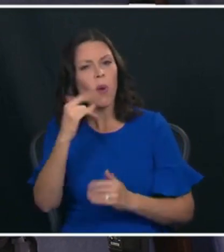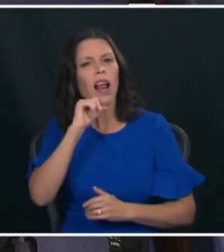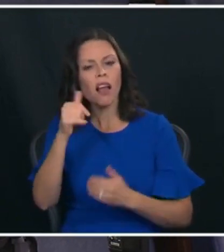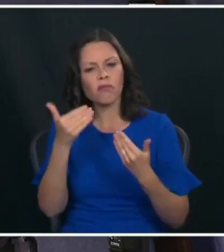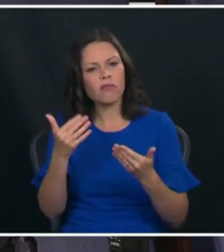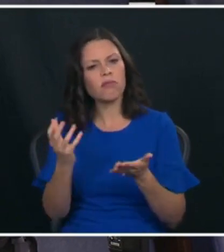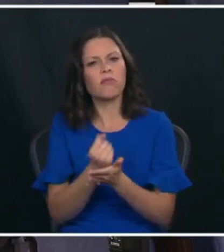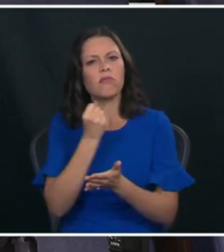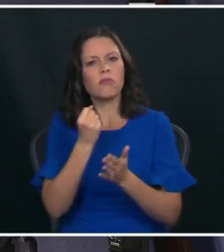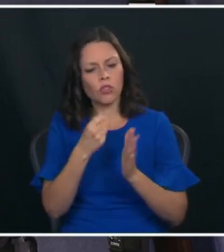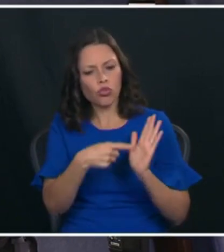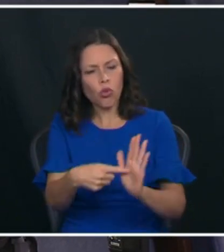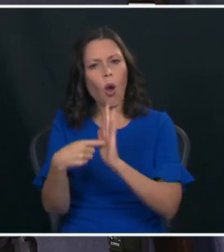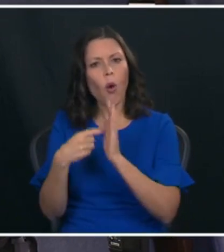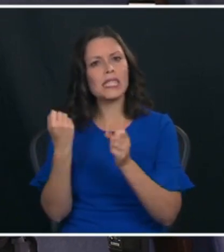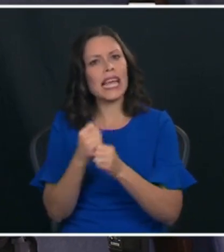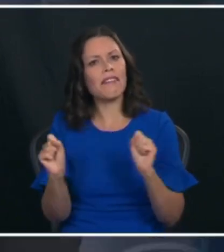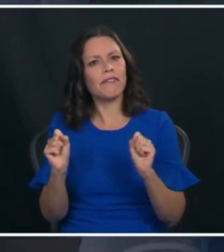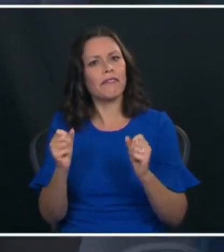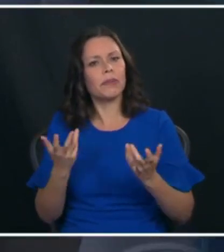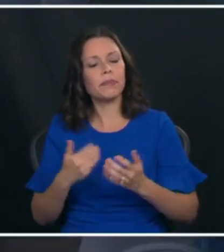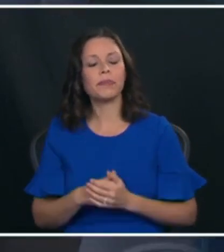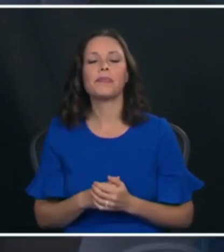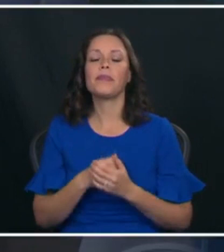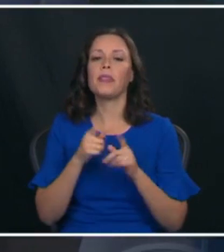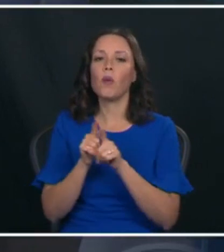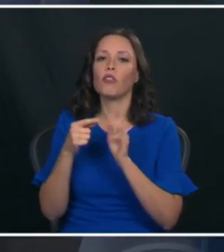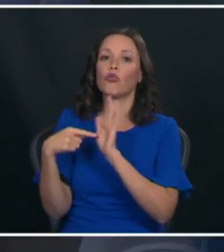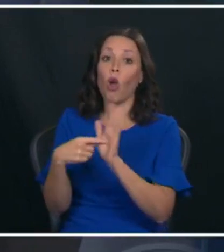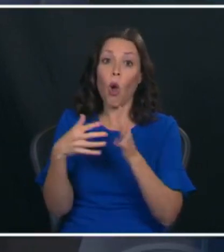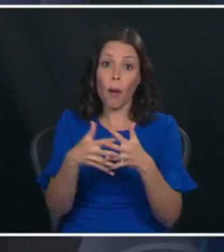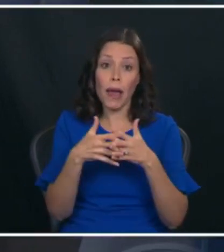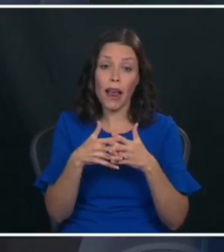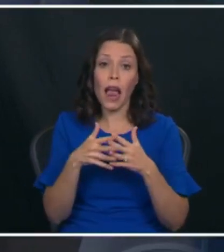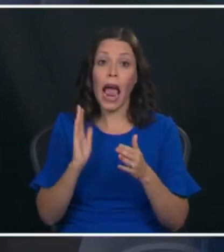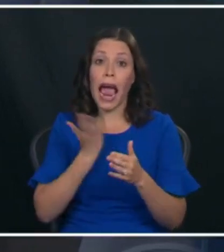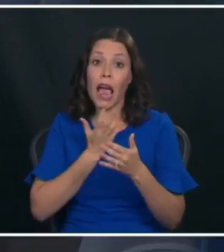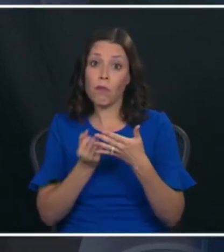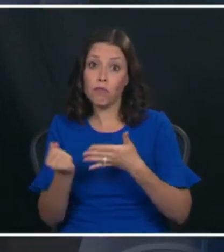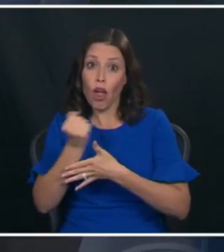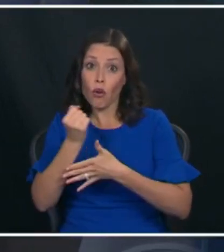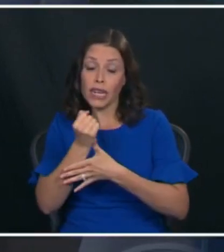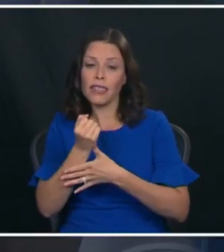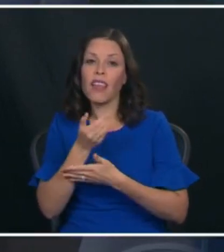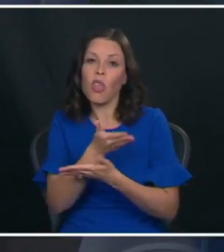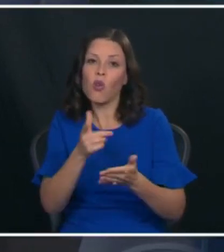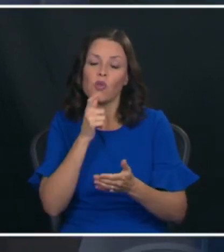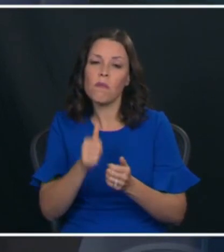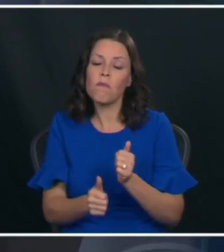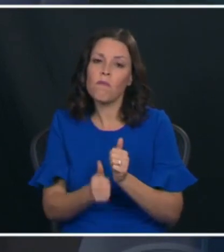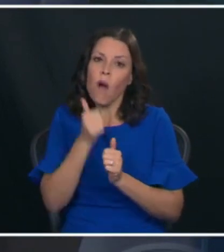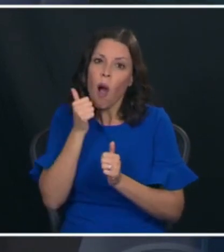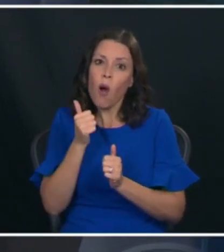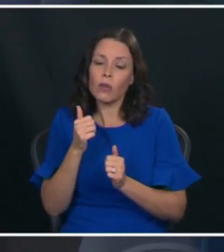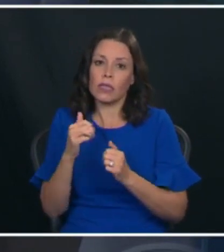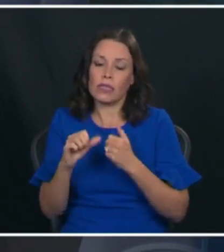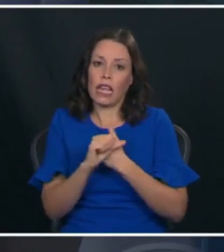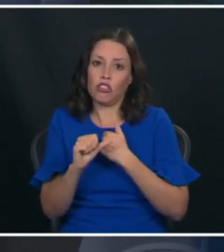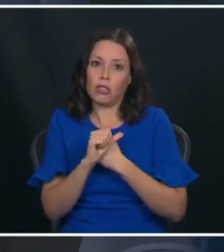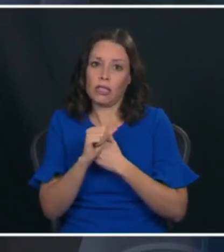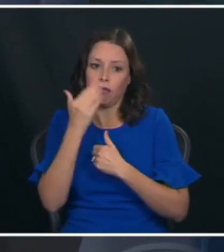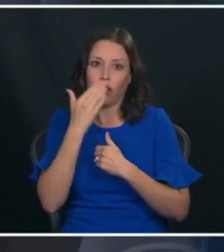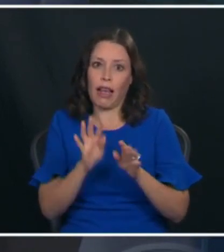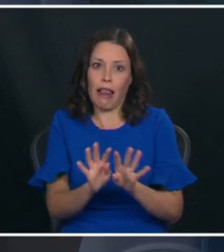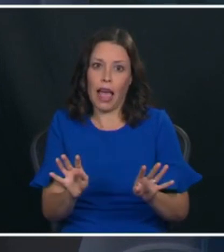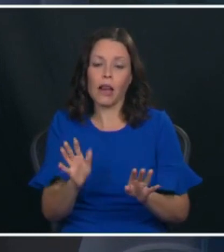do it just to show americans that it's safe because he also wants to show americans that our priority are the most most vulnerable there will be some